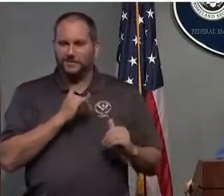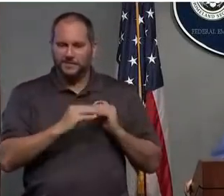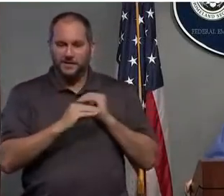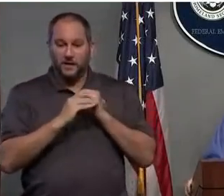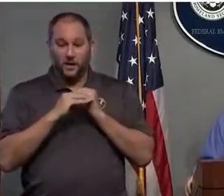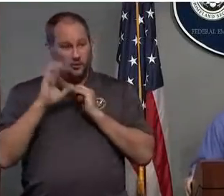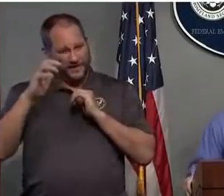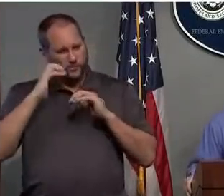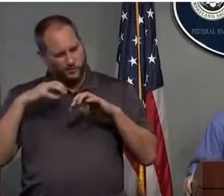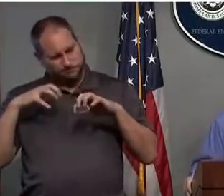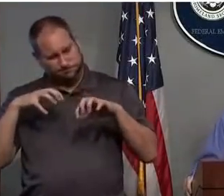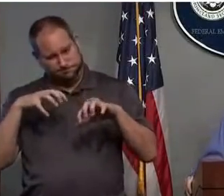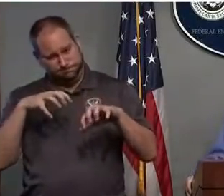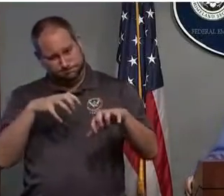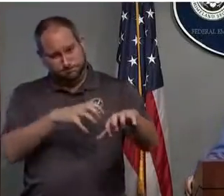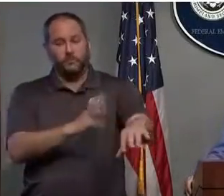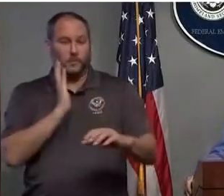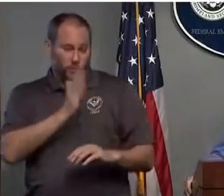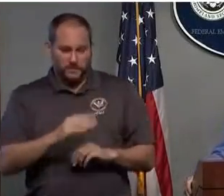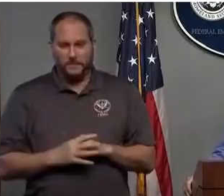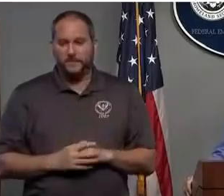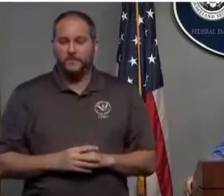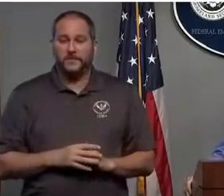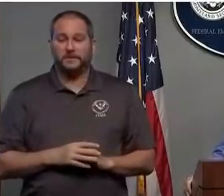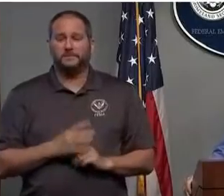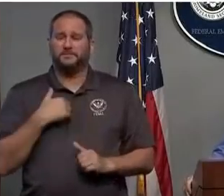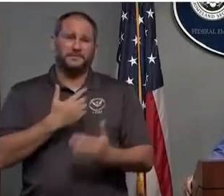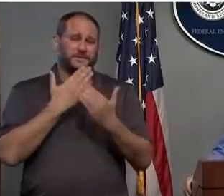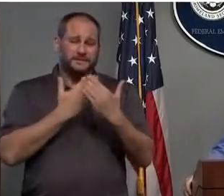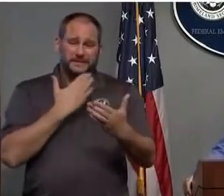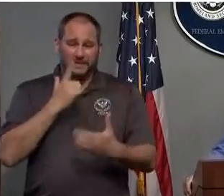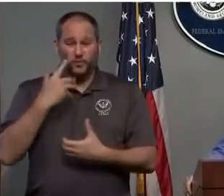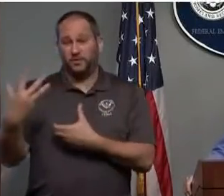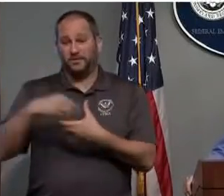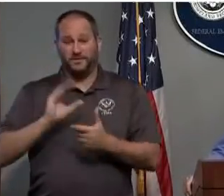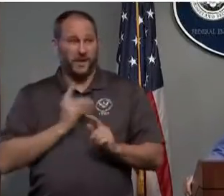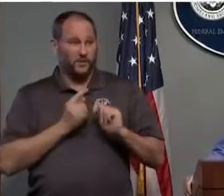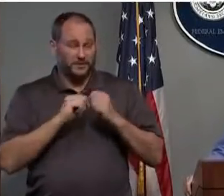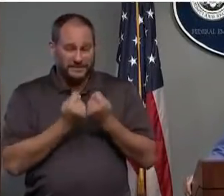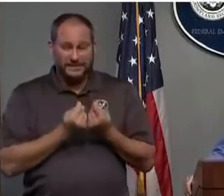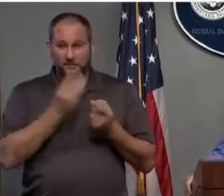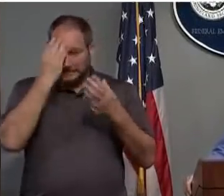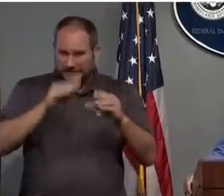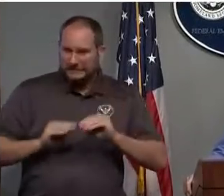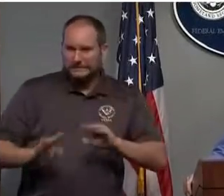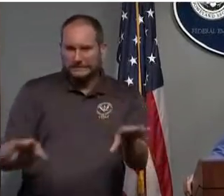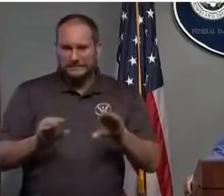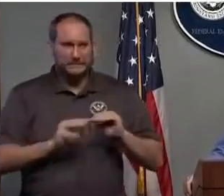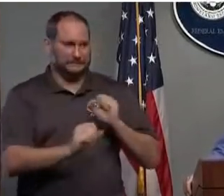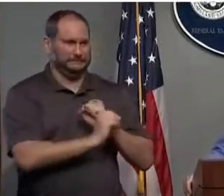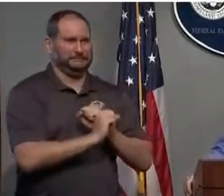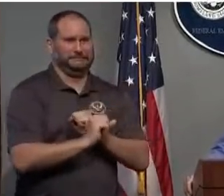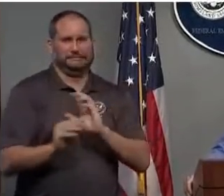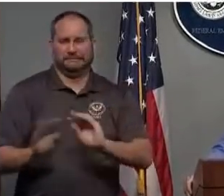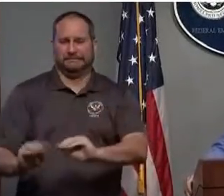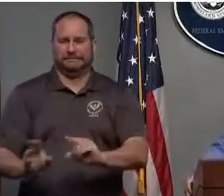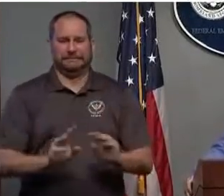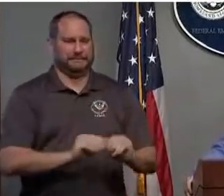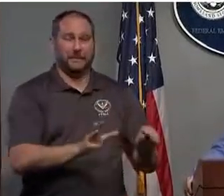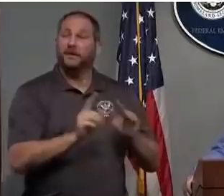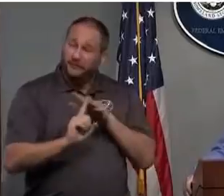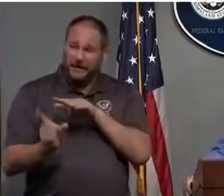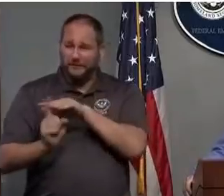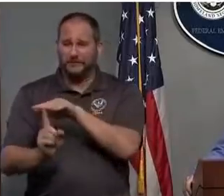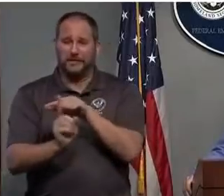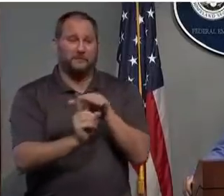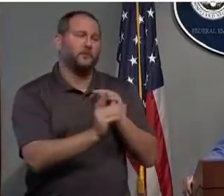thank your part of being a part of our team as far as getting that message out and to evacuate. We